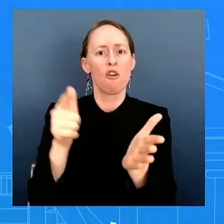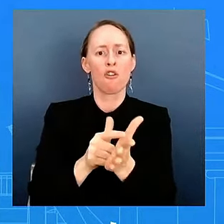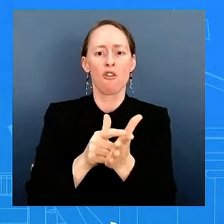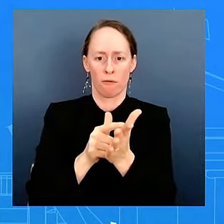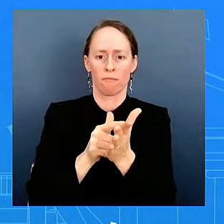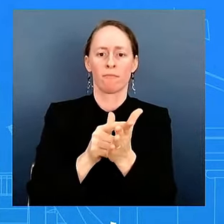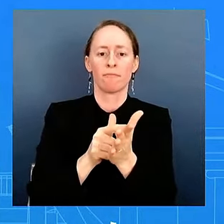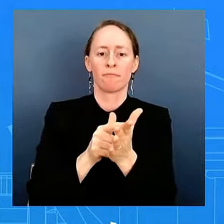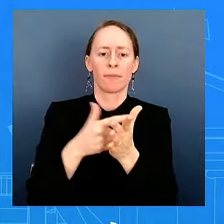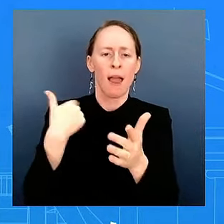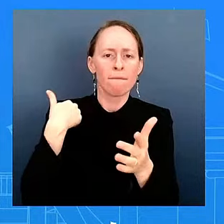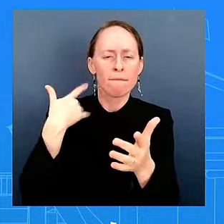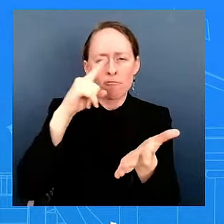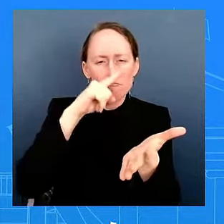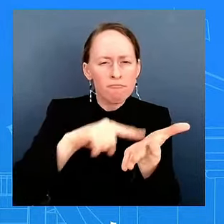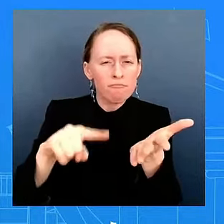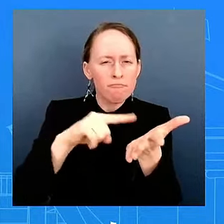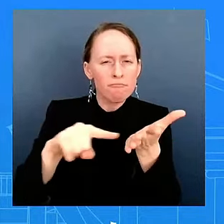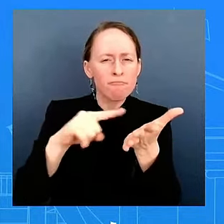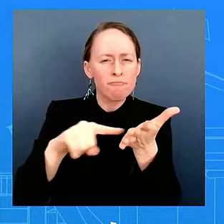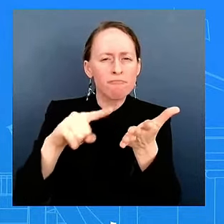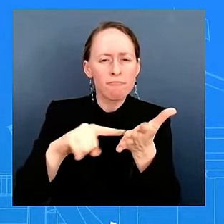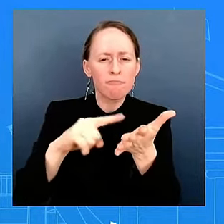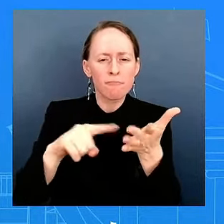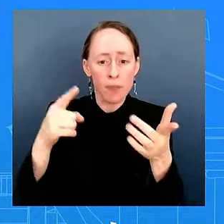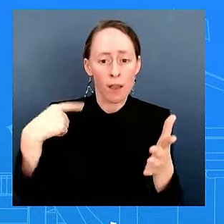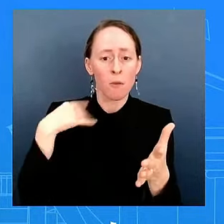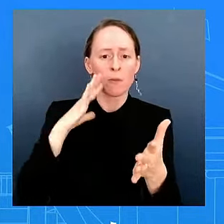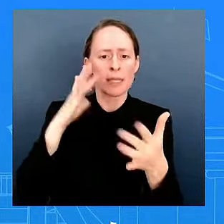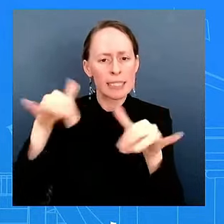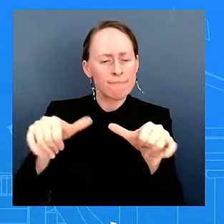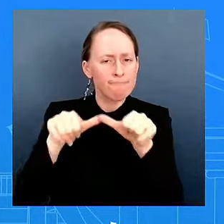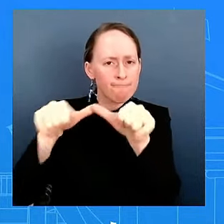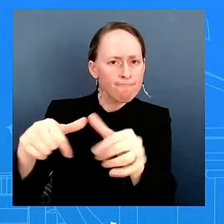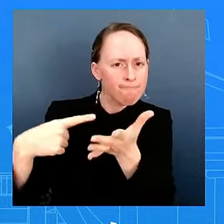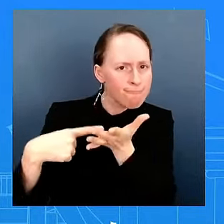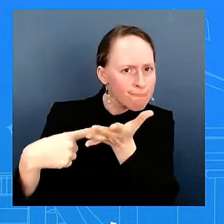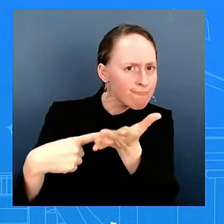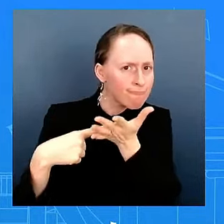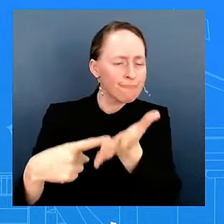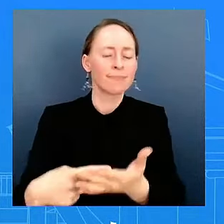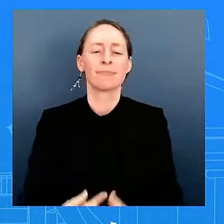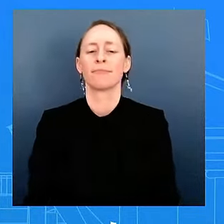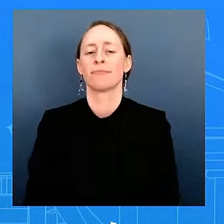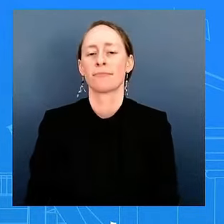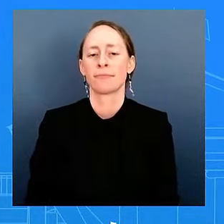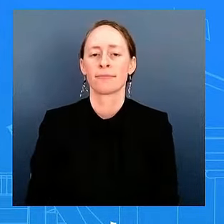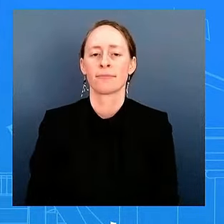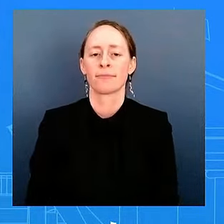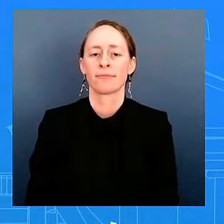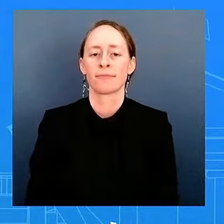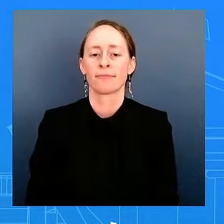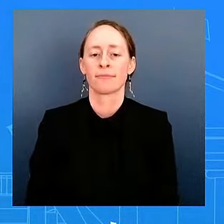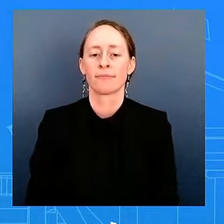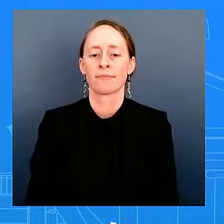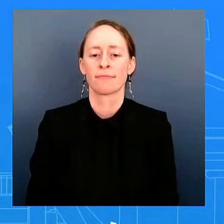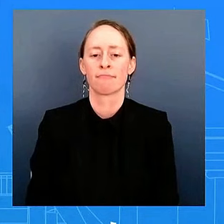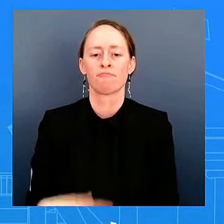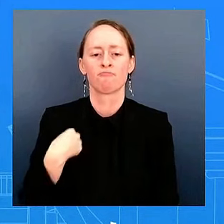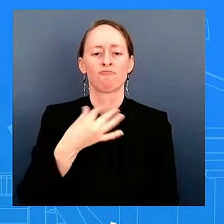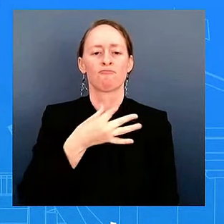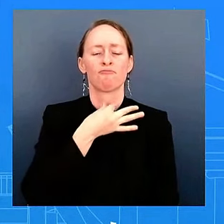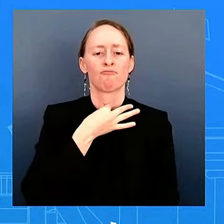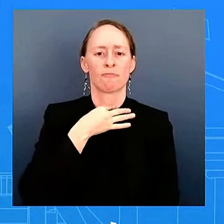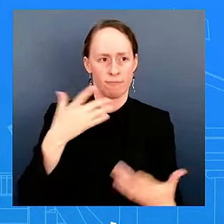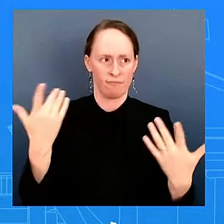have those conversations. Okay, Antoinette, what message does the U.S. send when you have powerful lobbies unseating